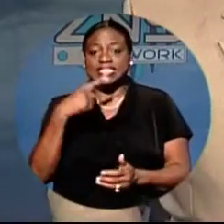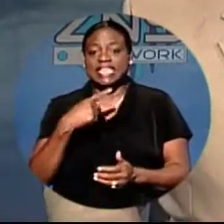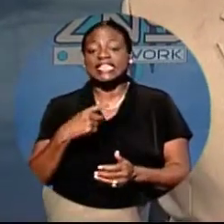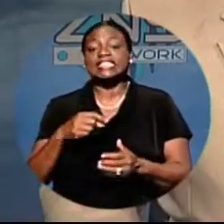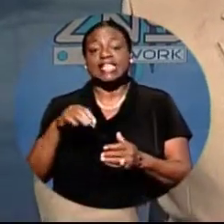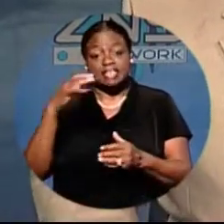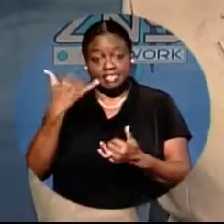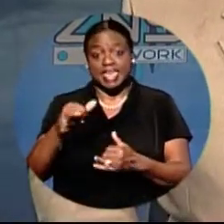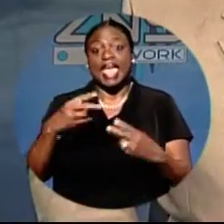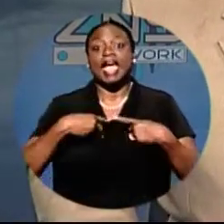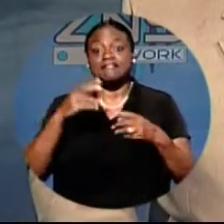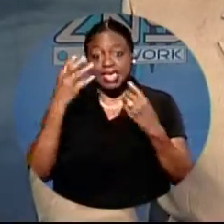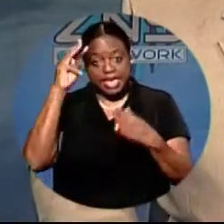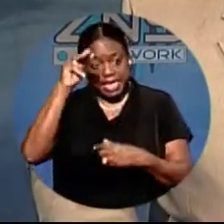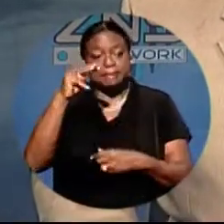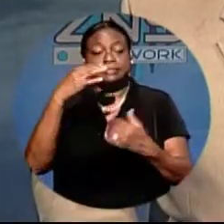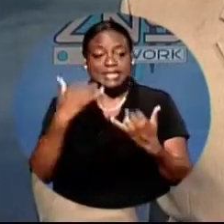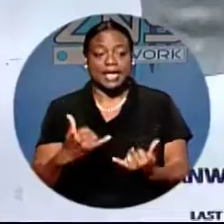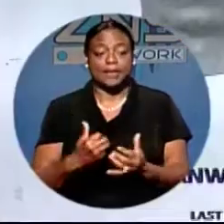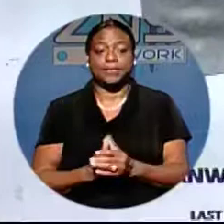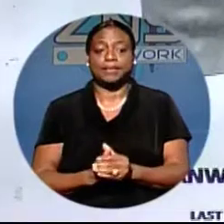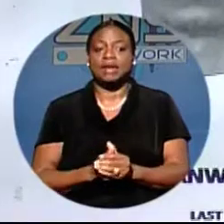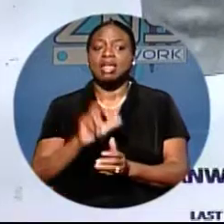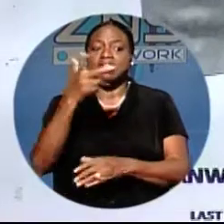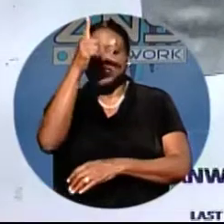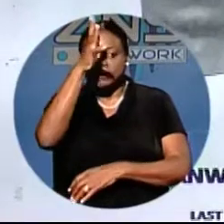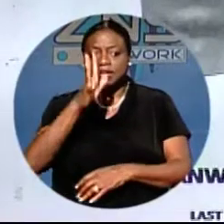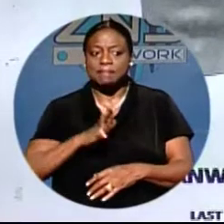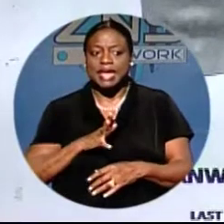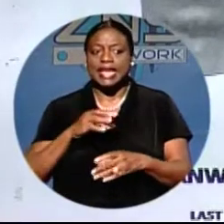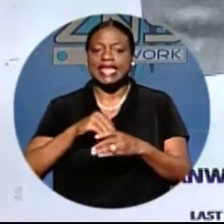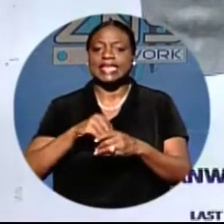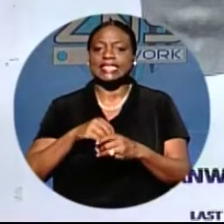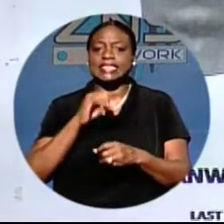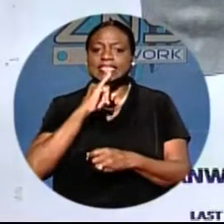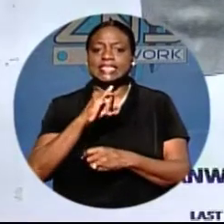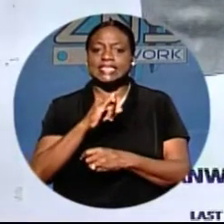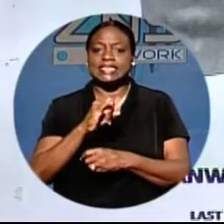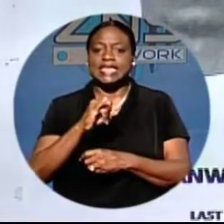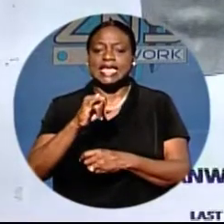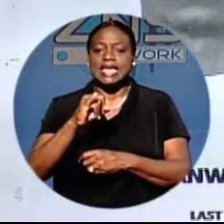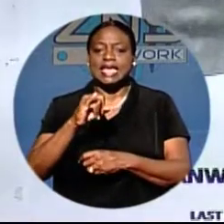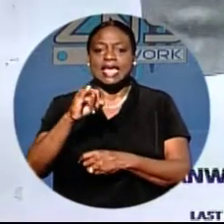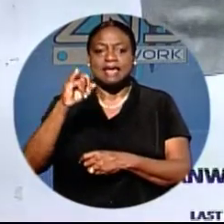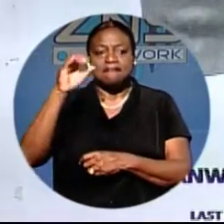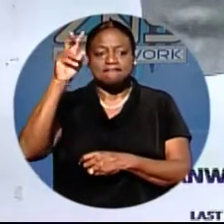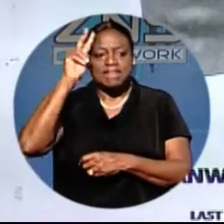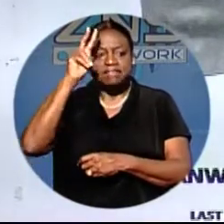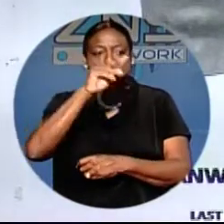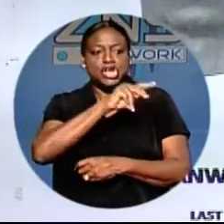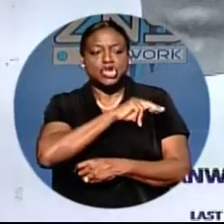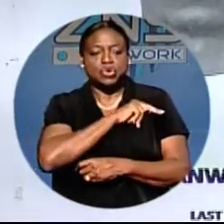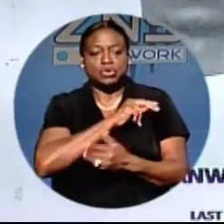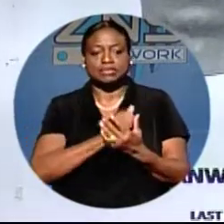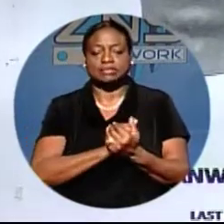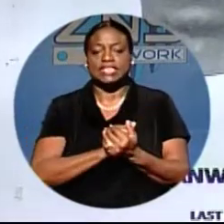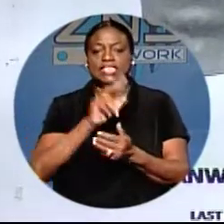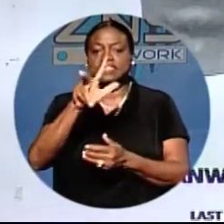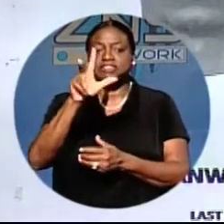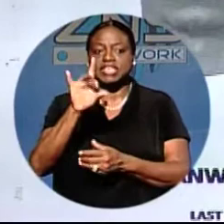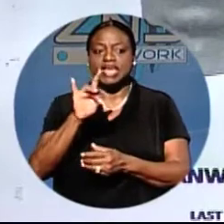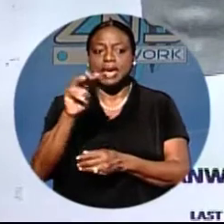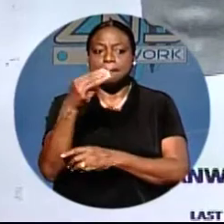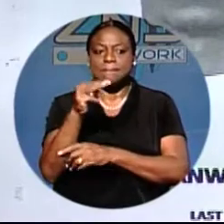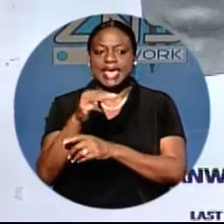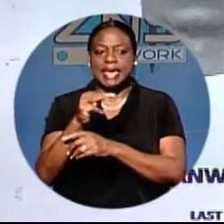in custody. And the third man wanted tonight is Van Wright Newton, a.k.a. Vijay. He's 21 years in Miami Street, about dark